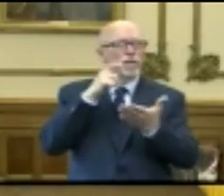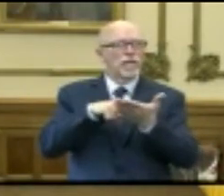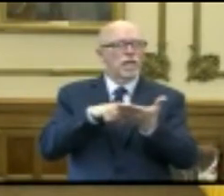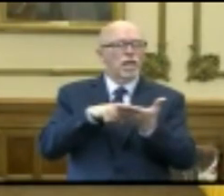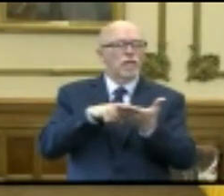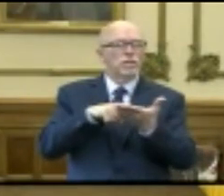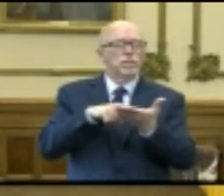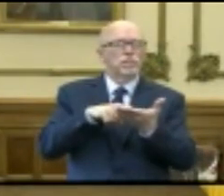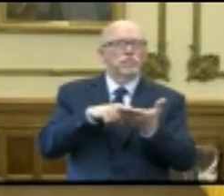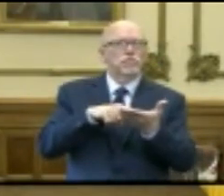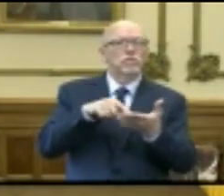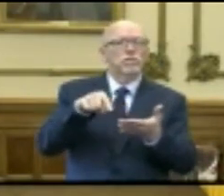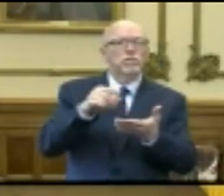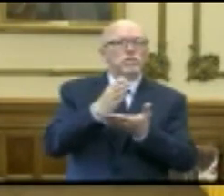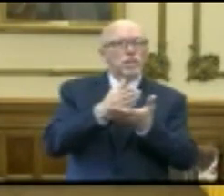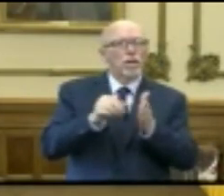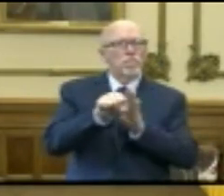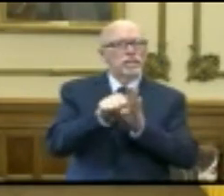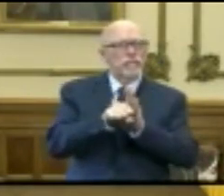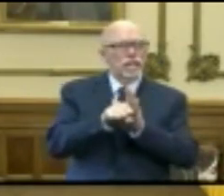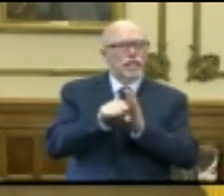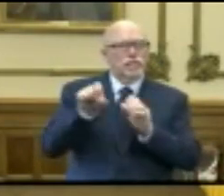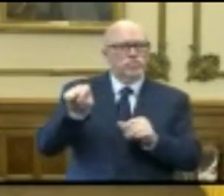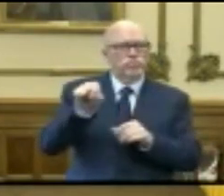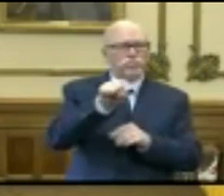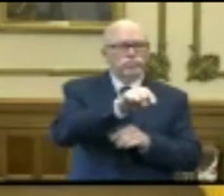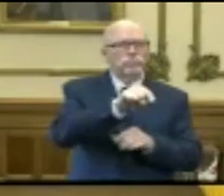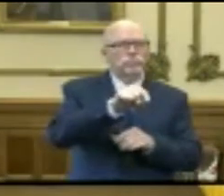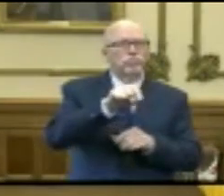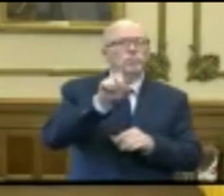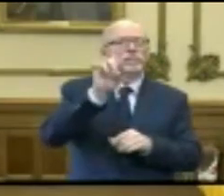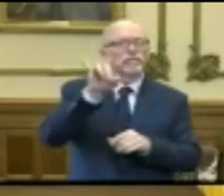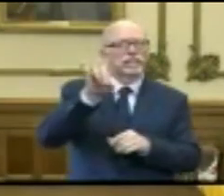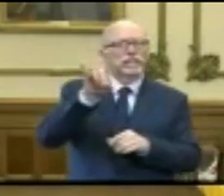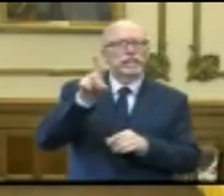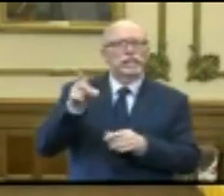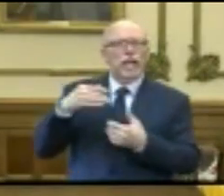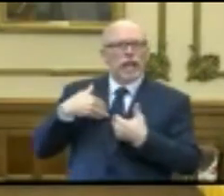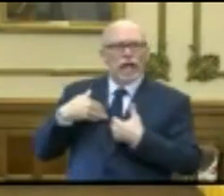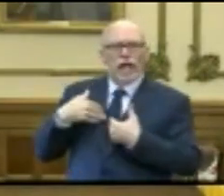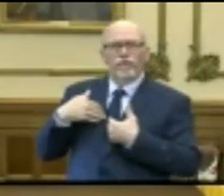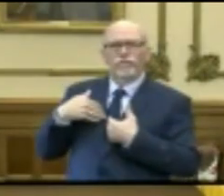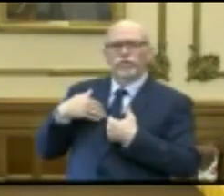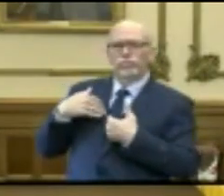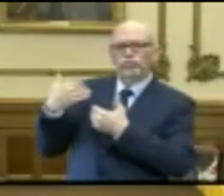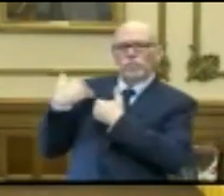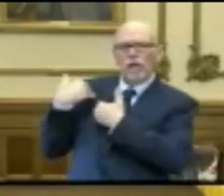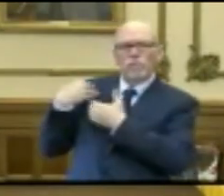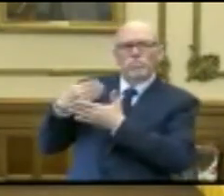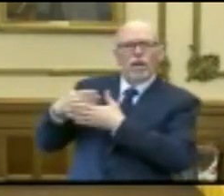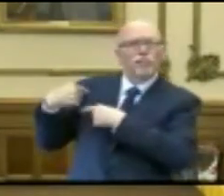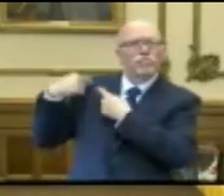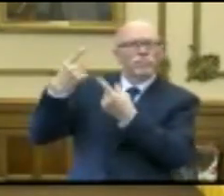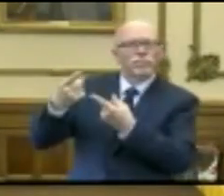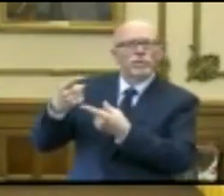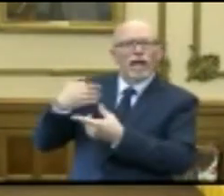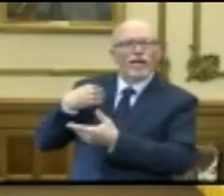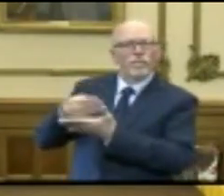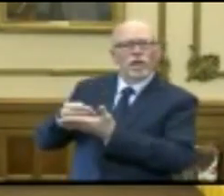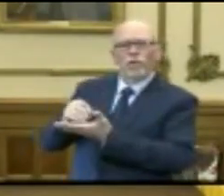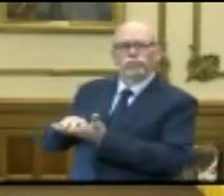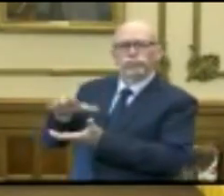that certain states have set aside reserves for this rainiest of rainy days.